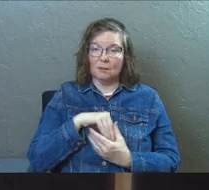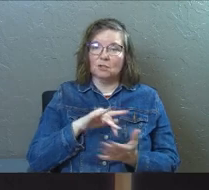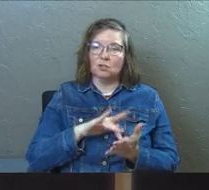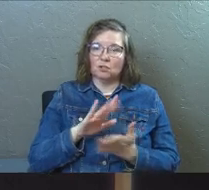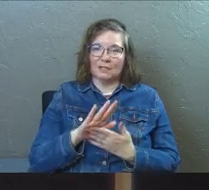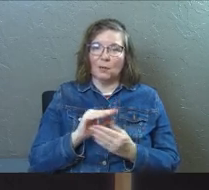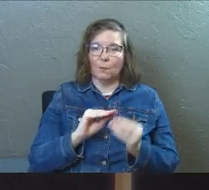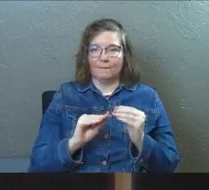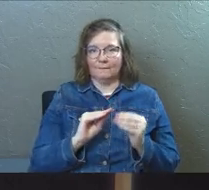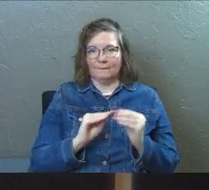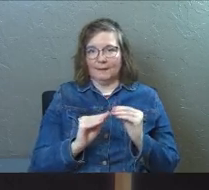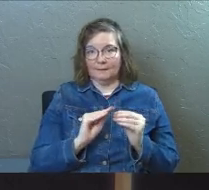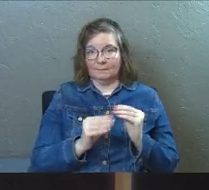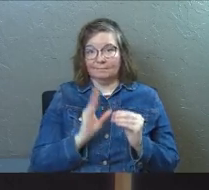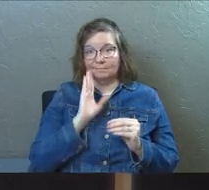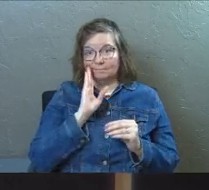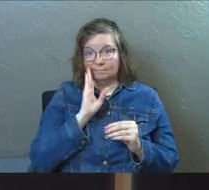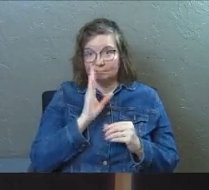Jesus will fix it.